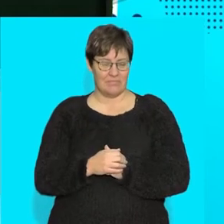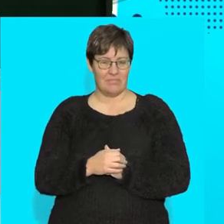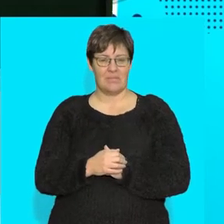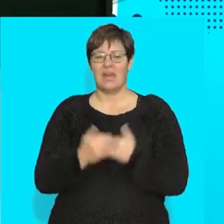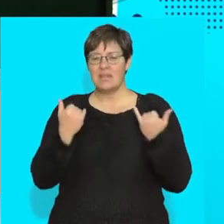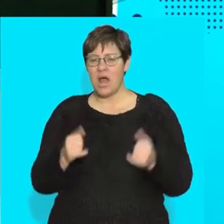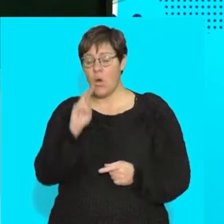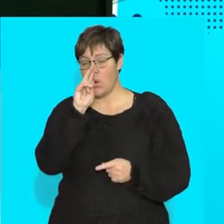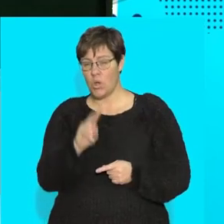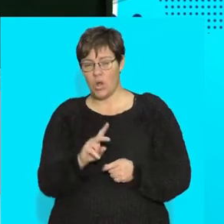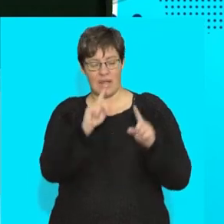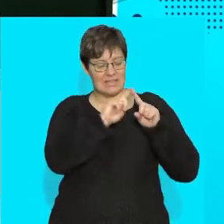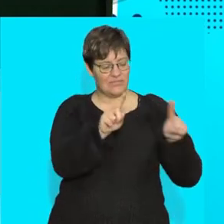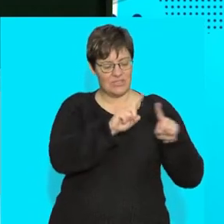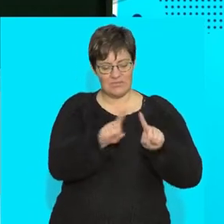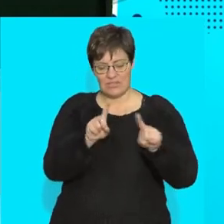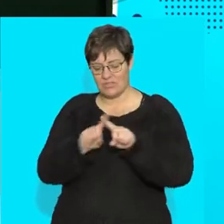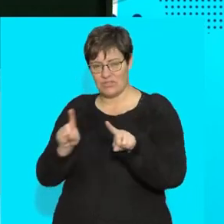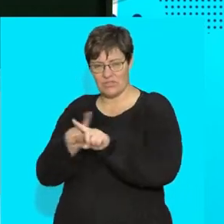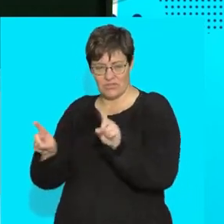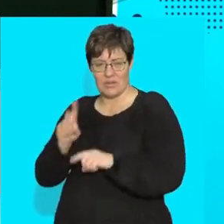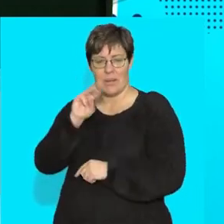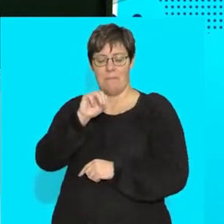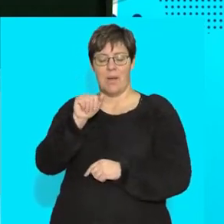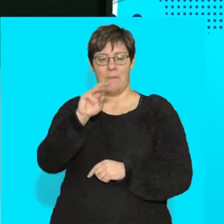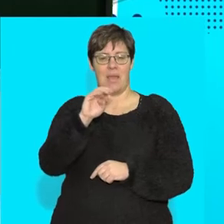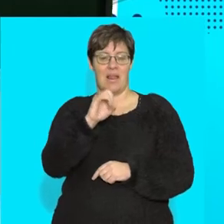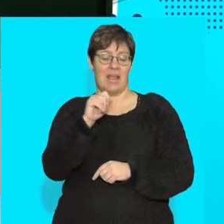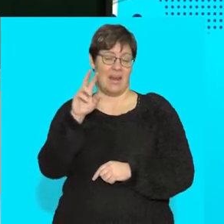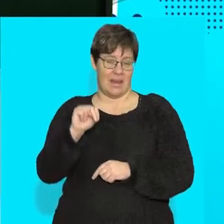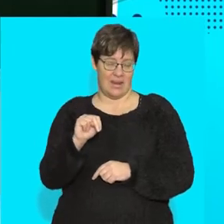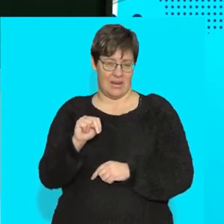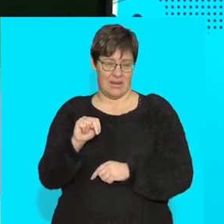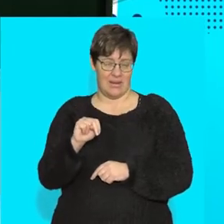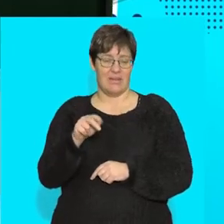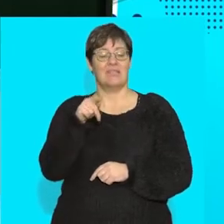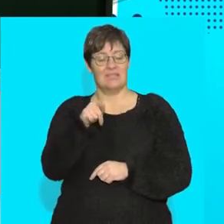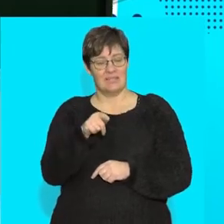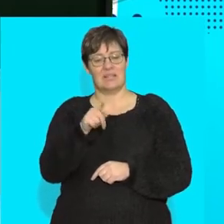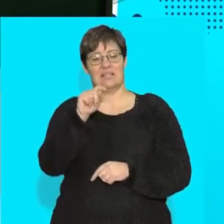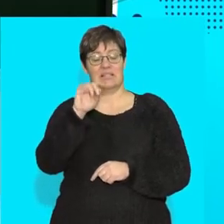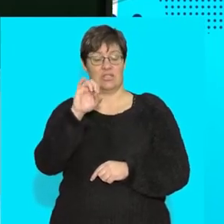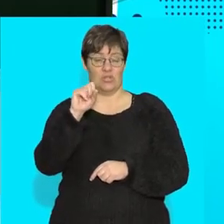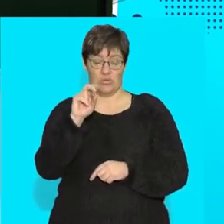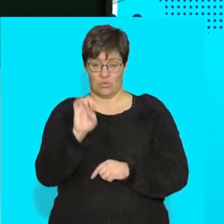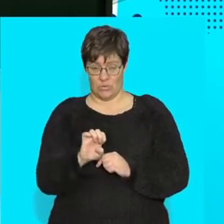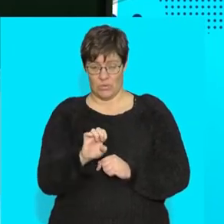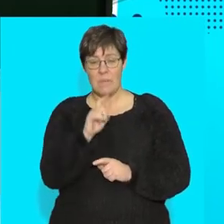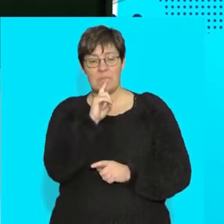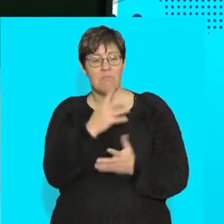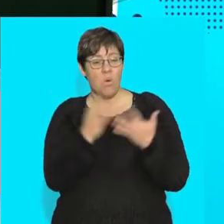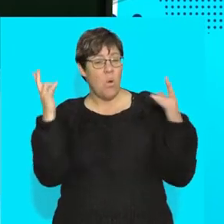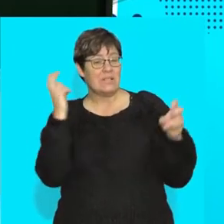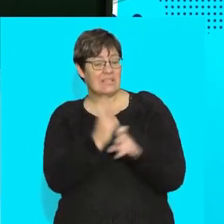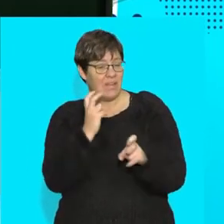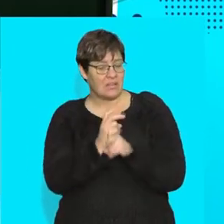looked at all the different kinds of mammalian tissues and as I said to you, the most difficult part is actually trying to